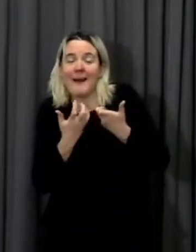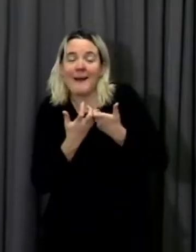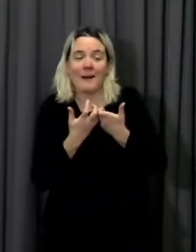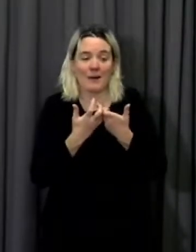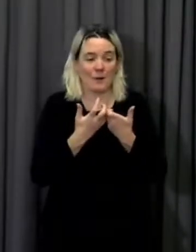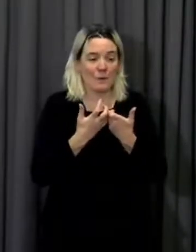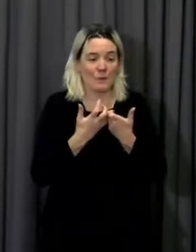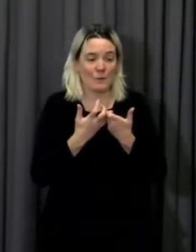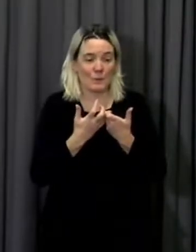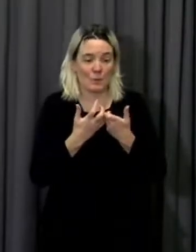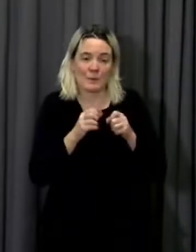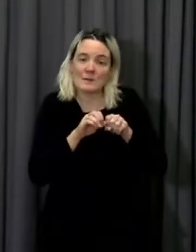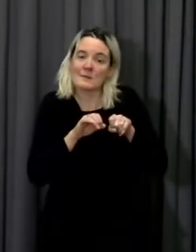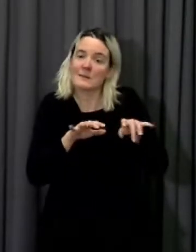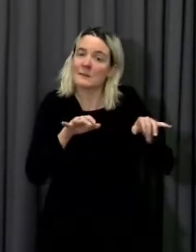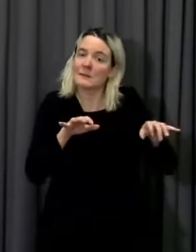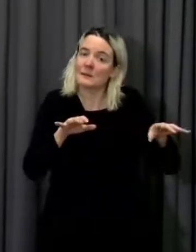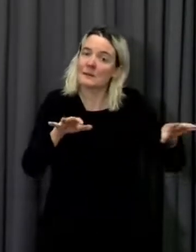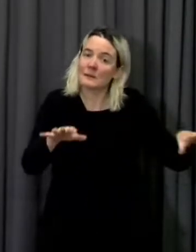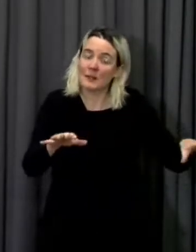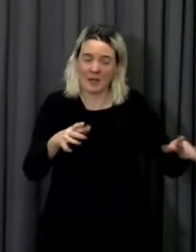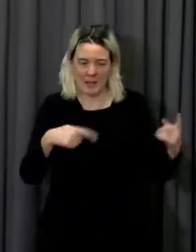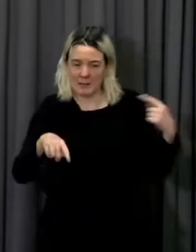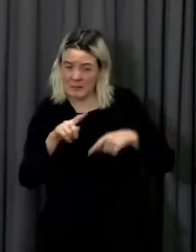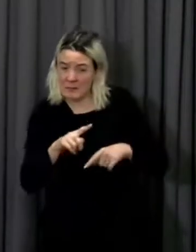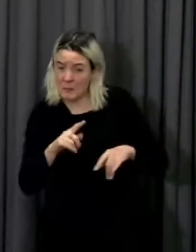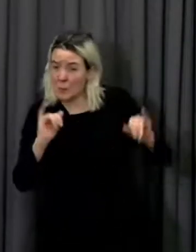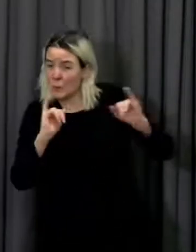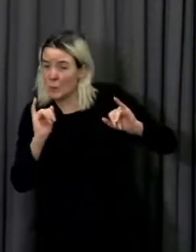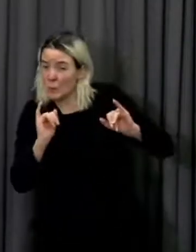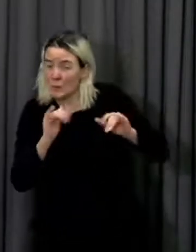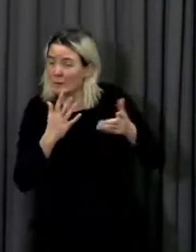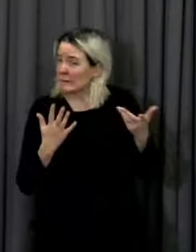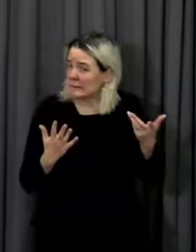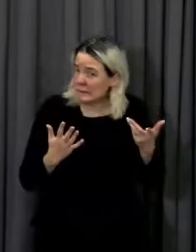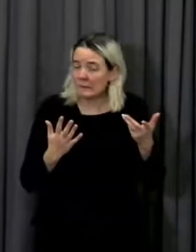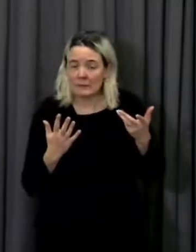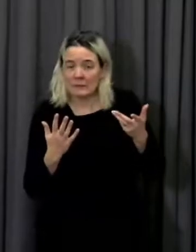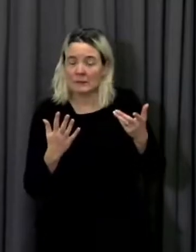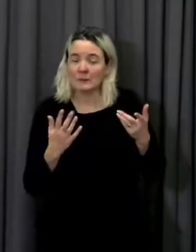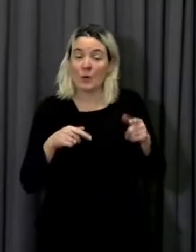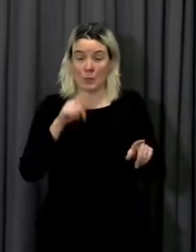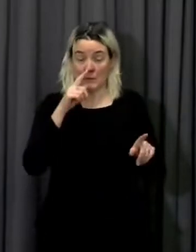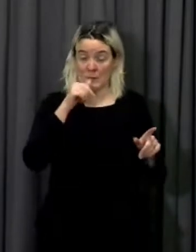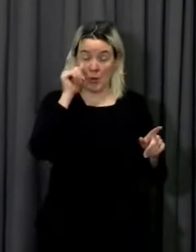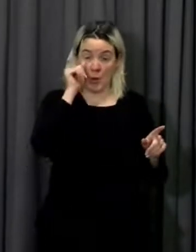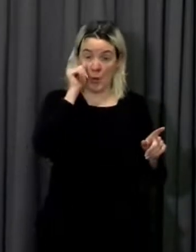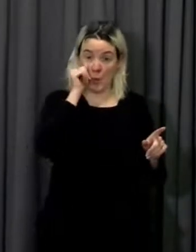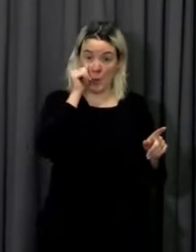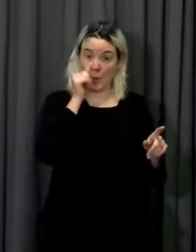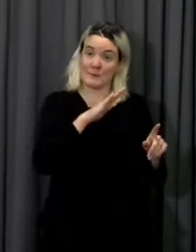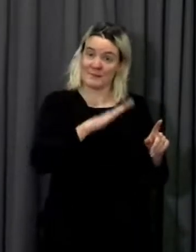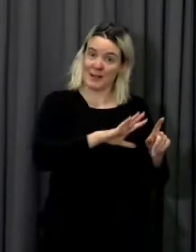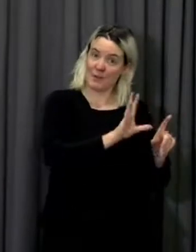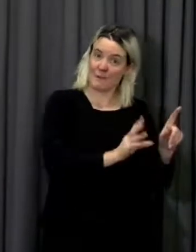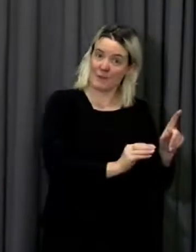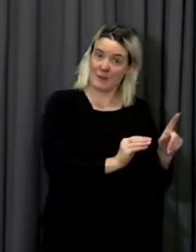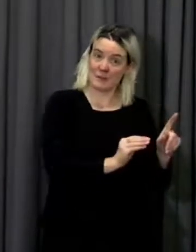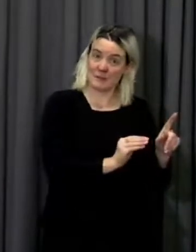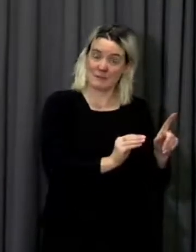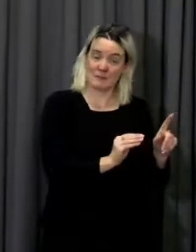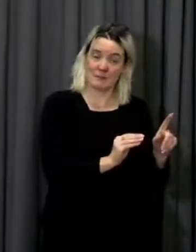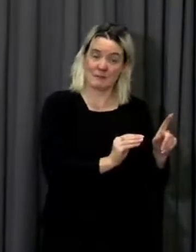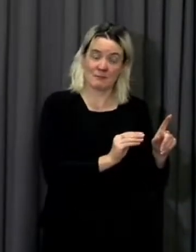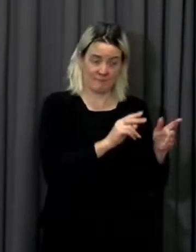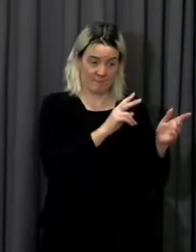that is likely to spread, and how serious it is. Of course, we are aware the South African variant is also present in